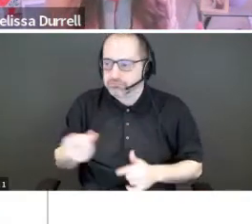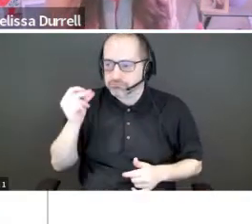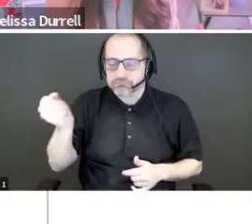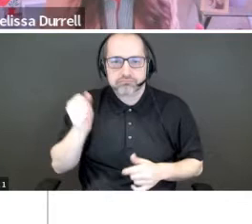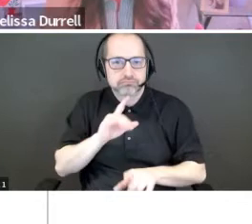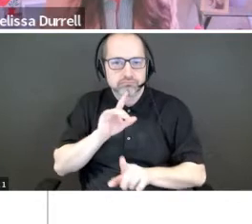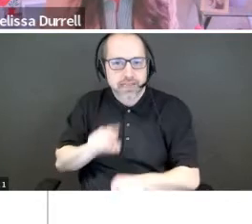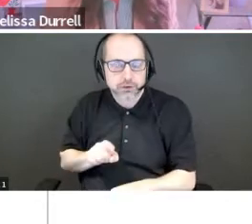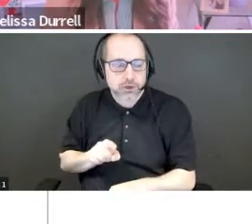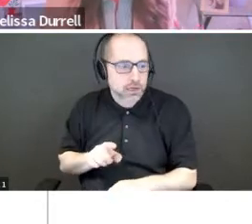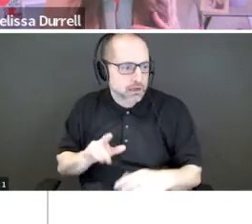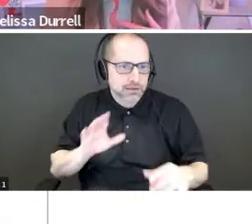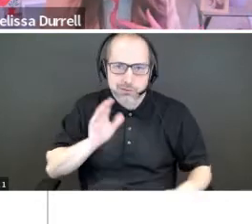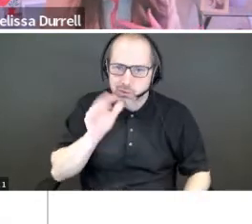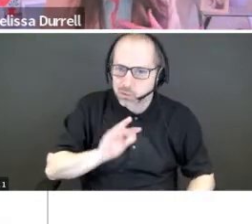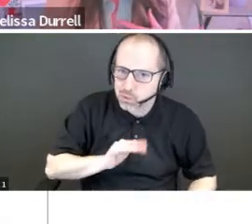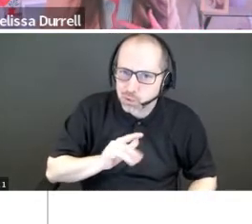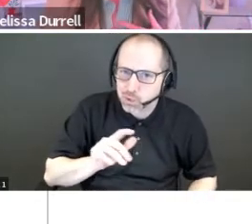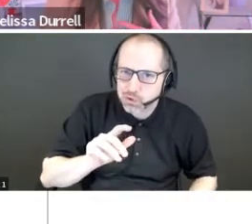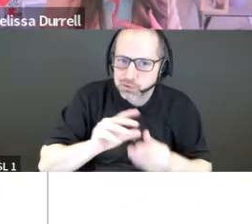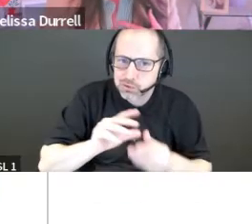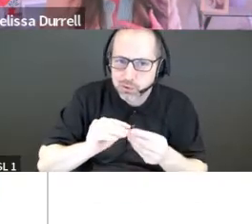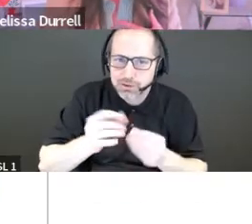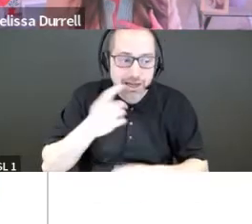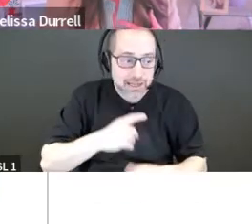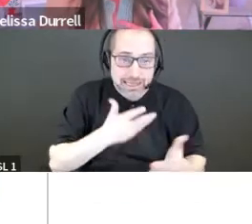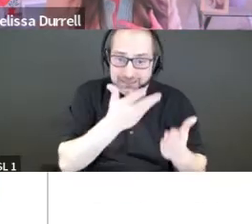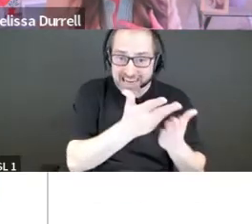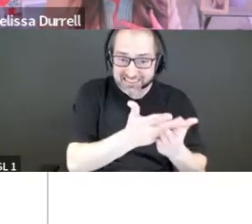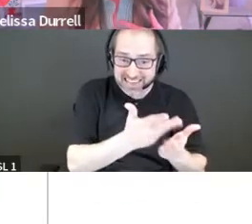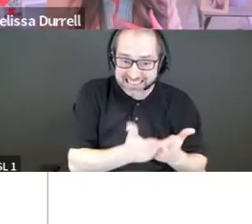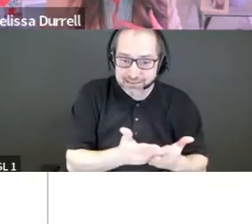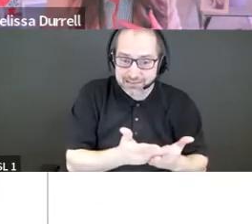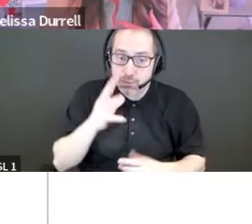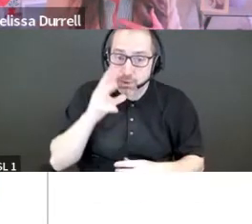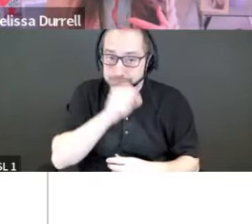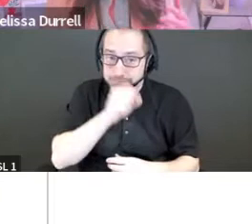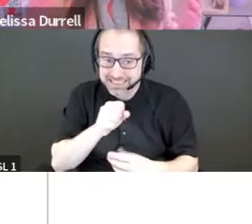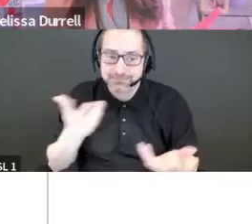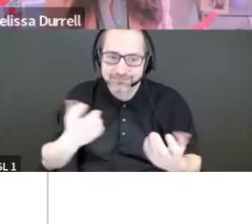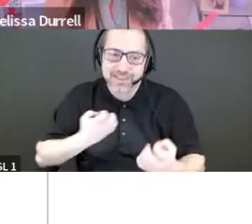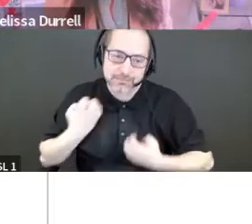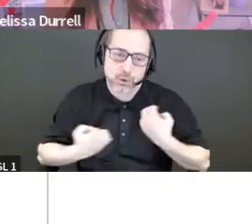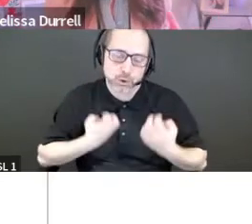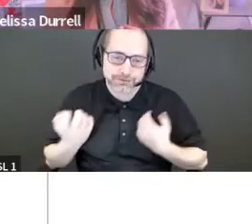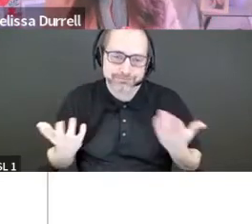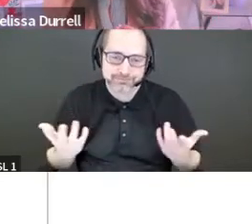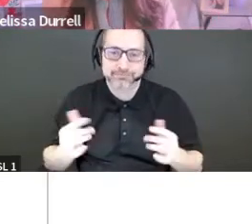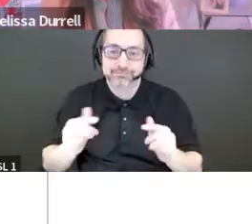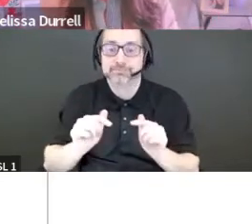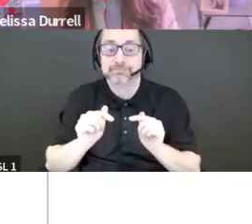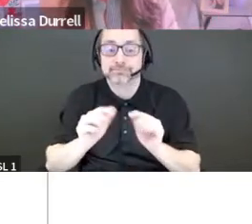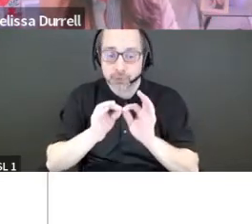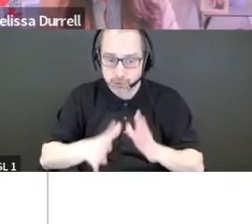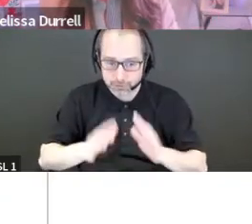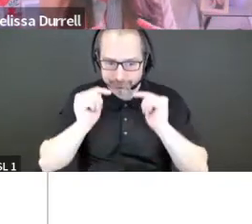company. But what we were missing was our emotion. And so what we did was we found baby Sarah. She